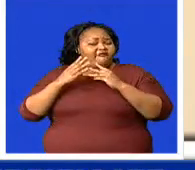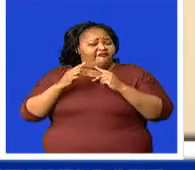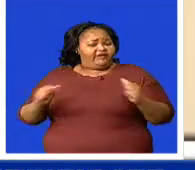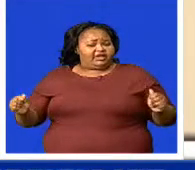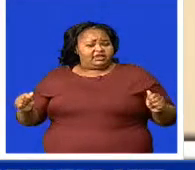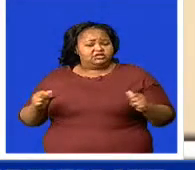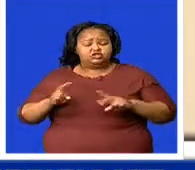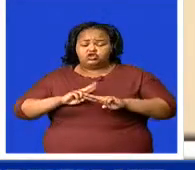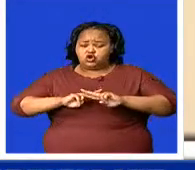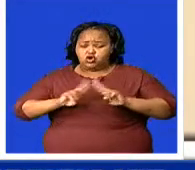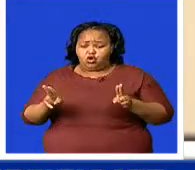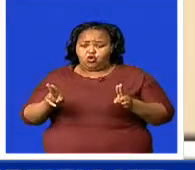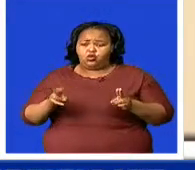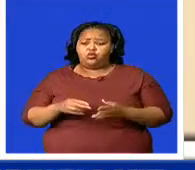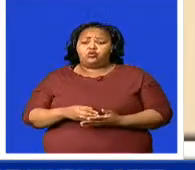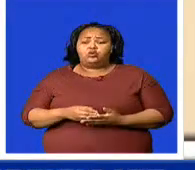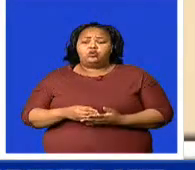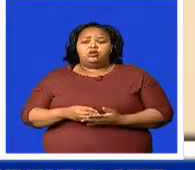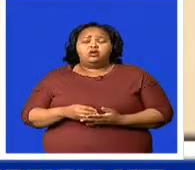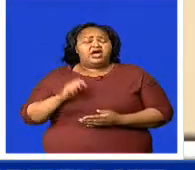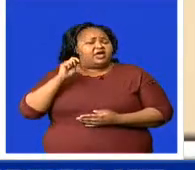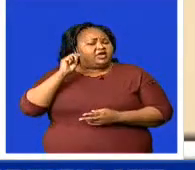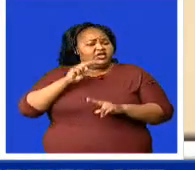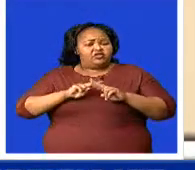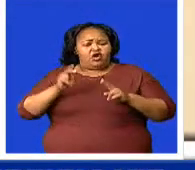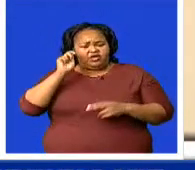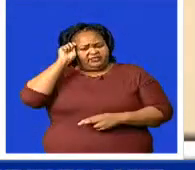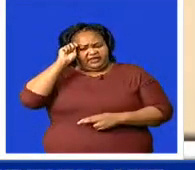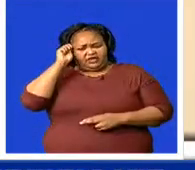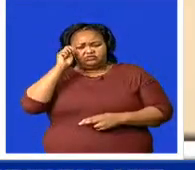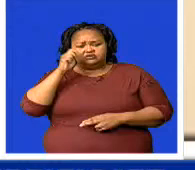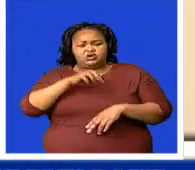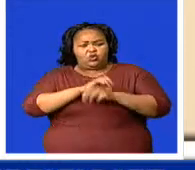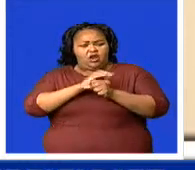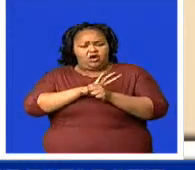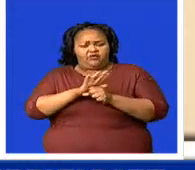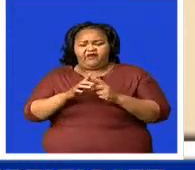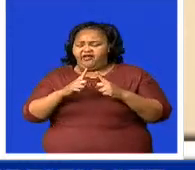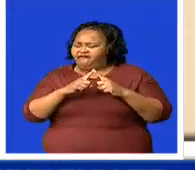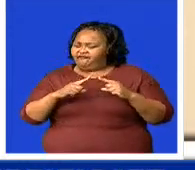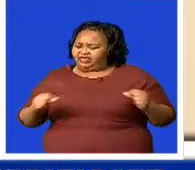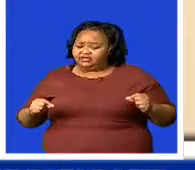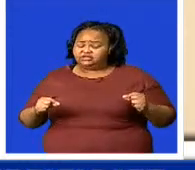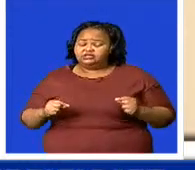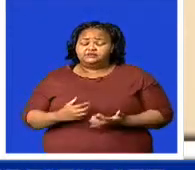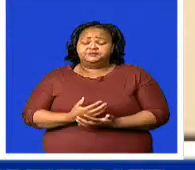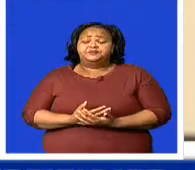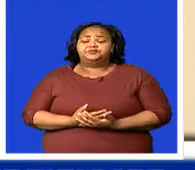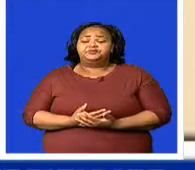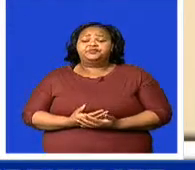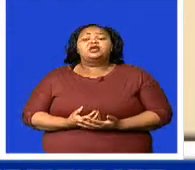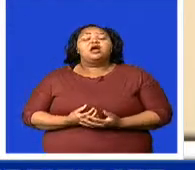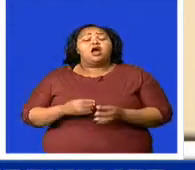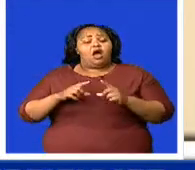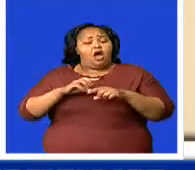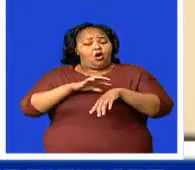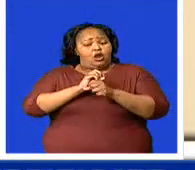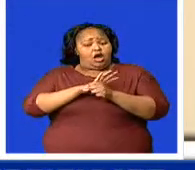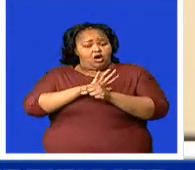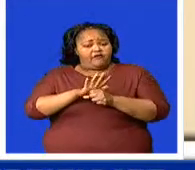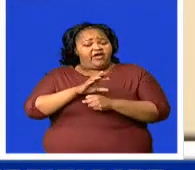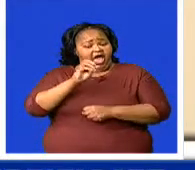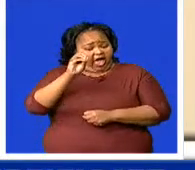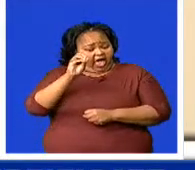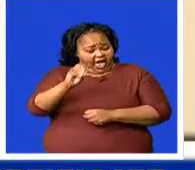think that the COVID has gone down, subsided. It is over. It's not yet over. It's still there. And